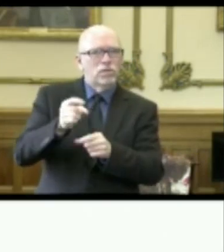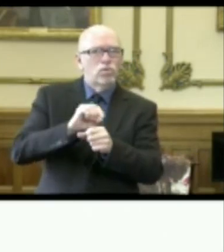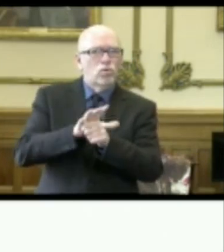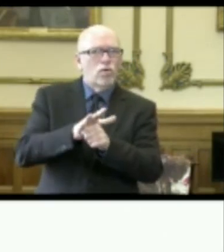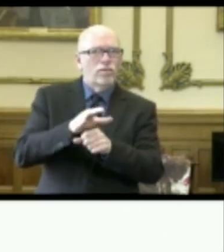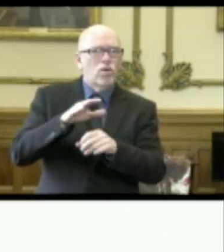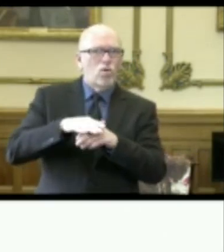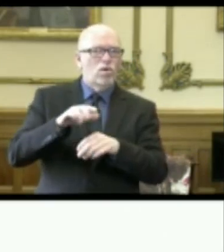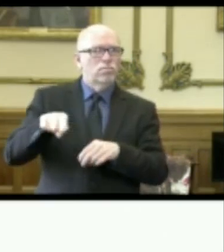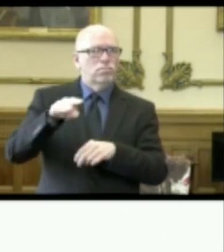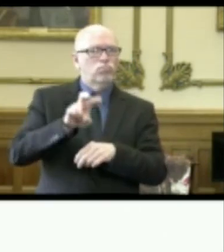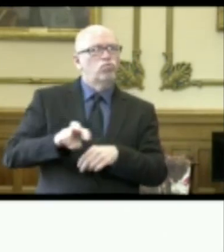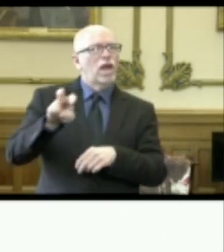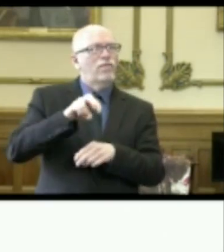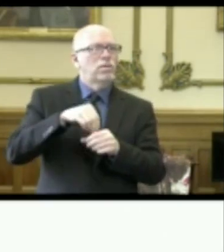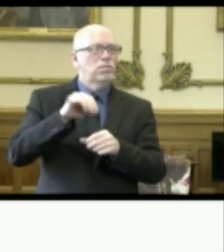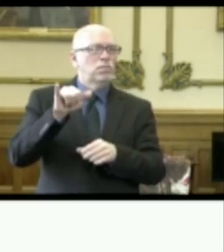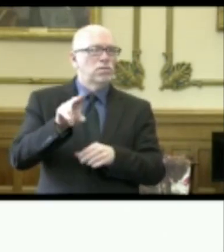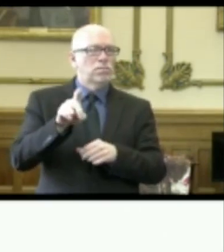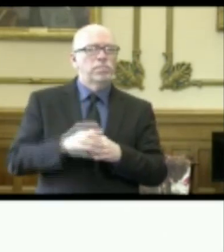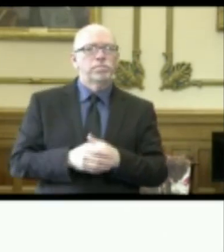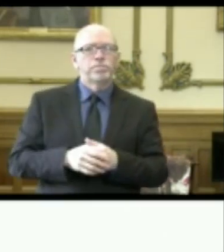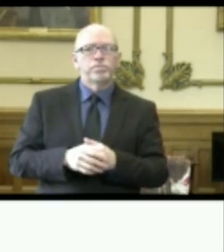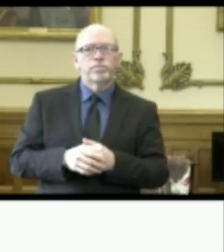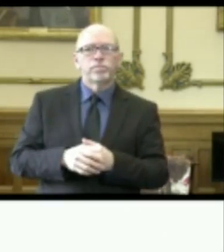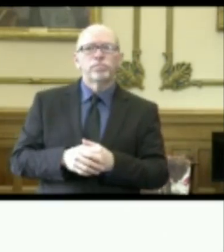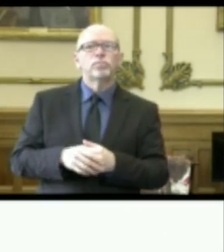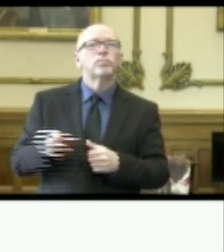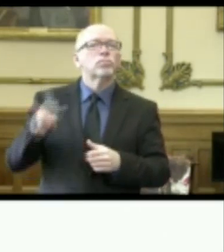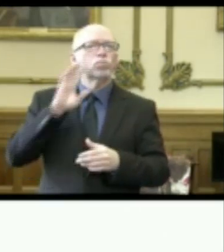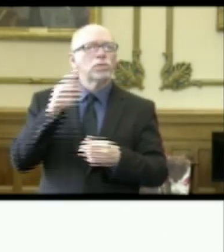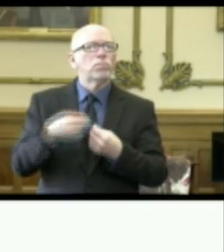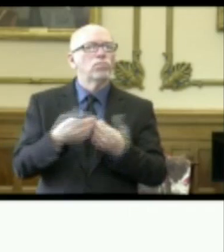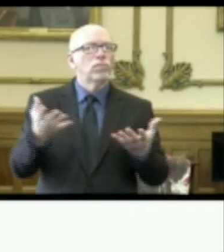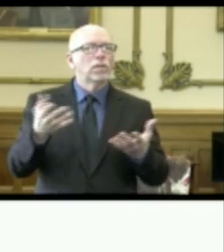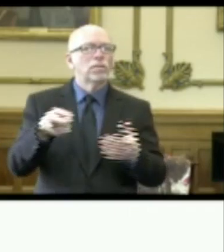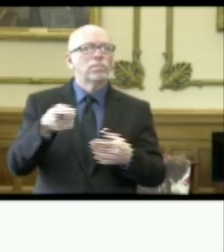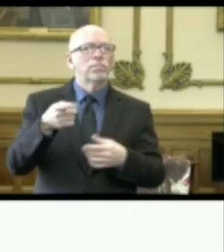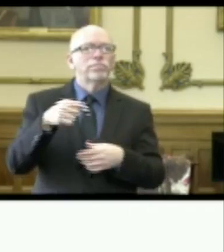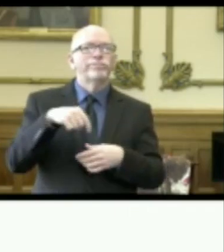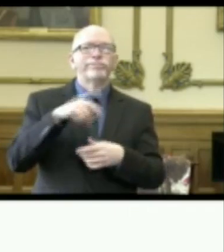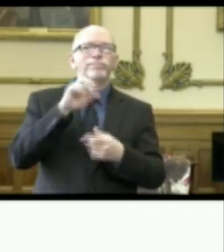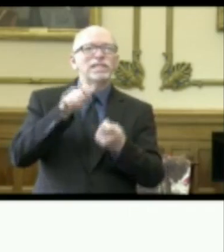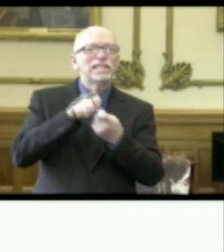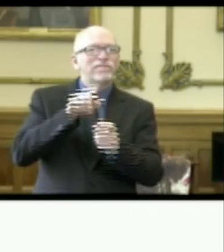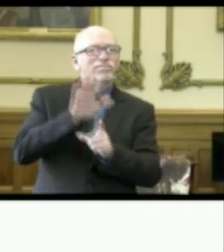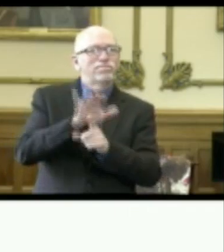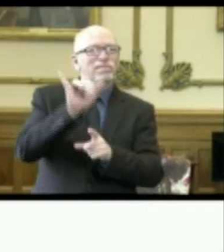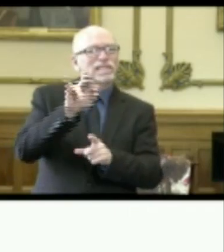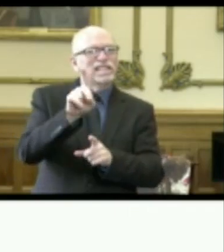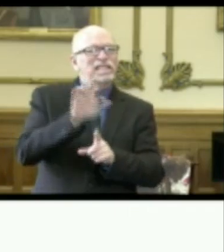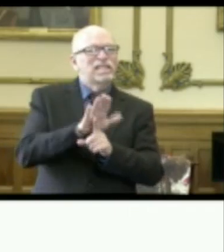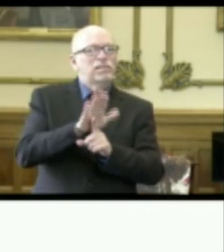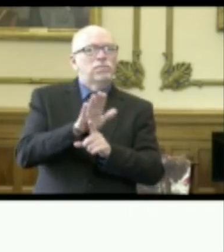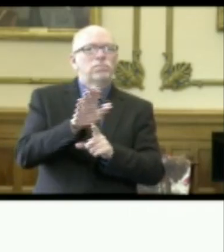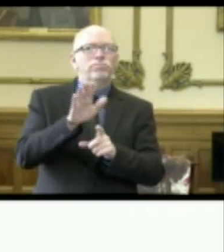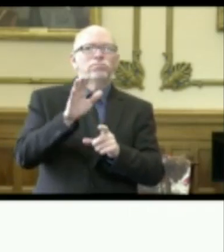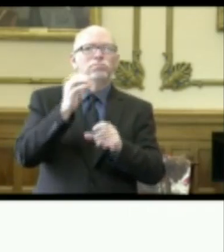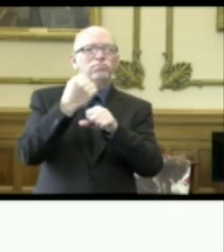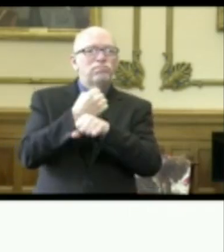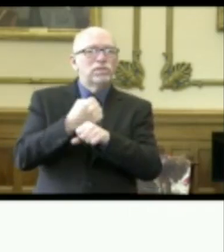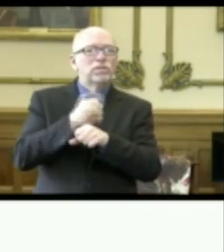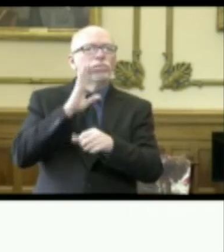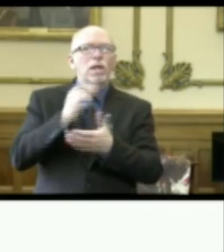-19 on this sector. And they will provide an Indiana-specific index that will assist our